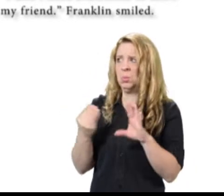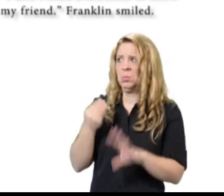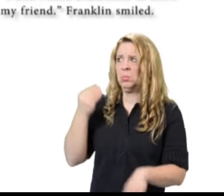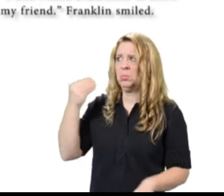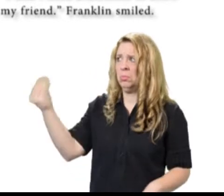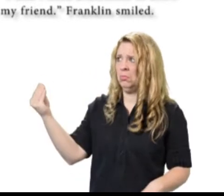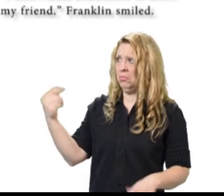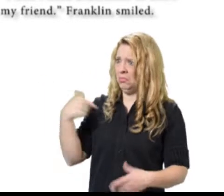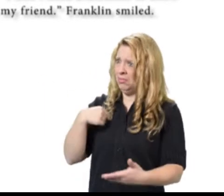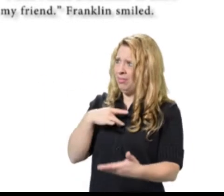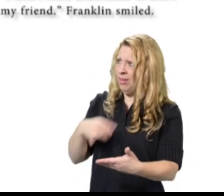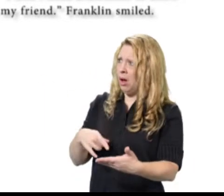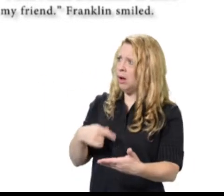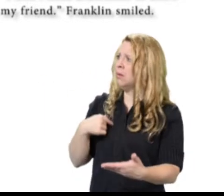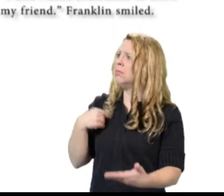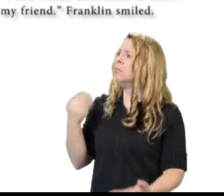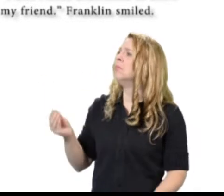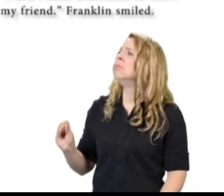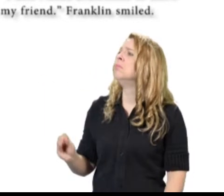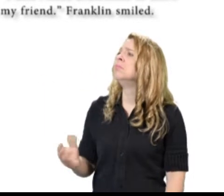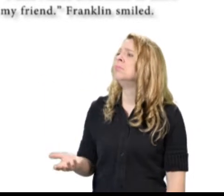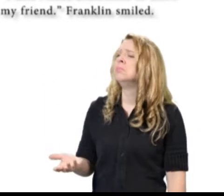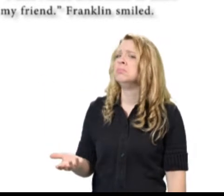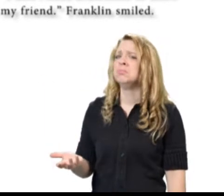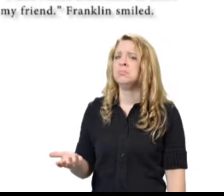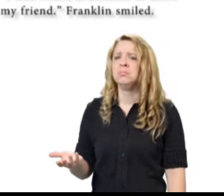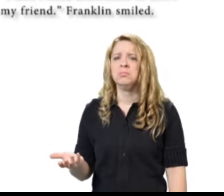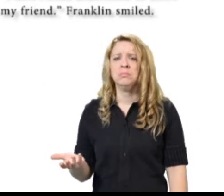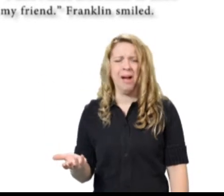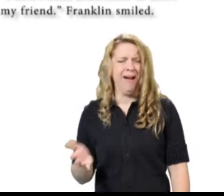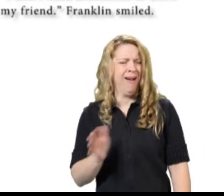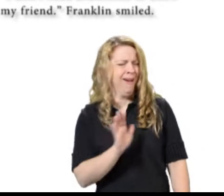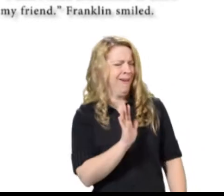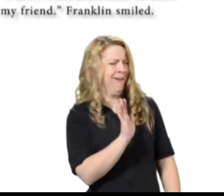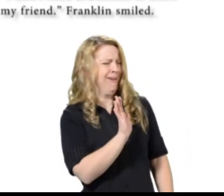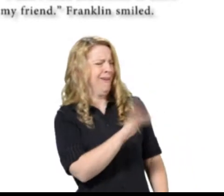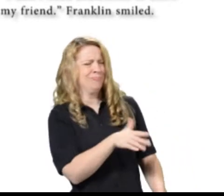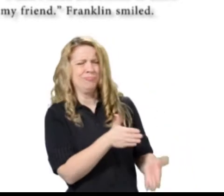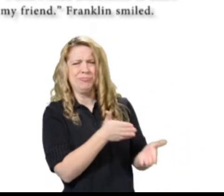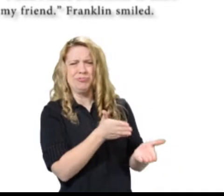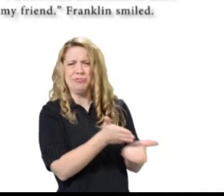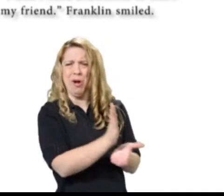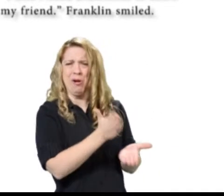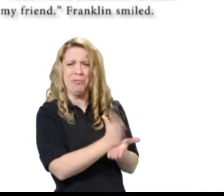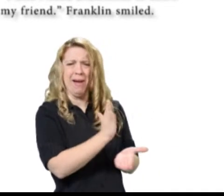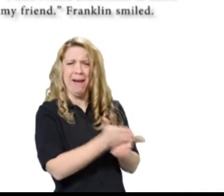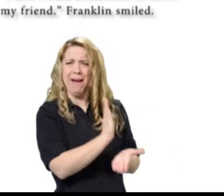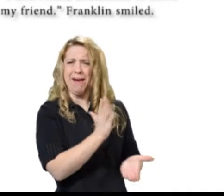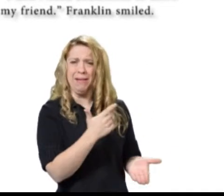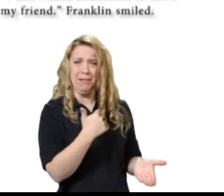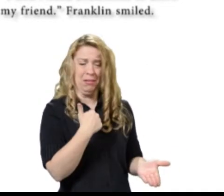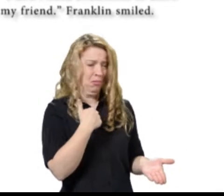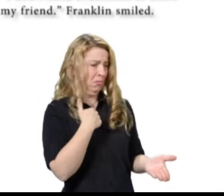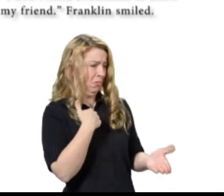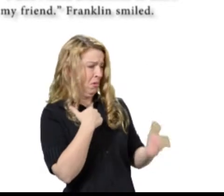all right, said Bear. I don't need a valentine to know you're my friend. Franklin smiled.